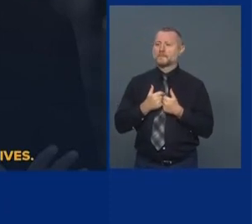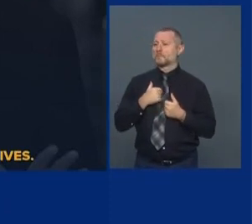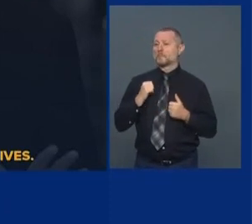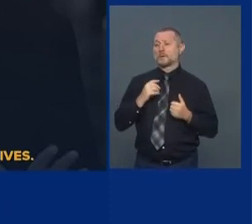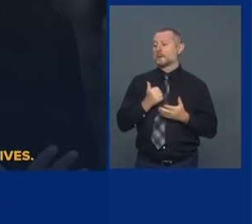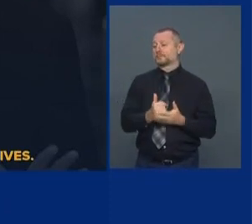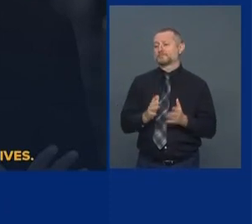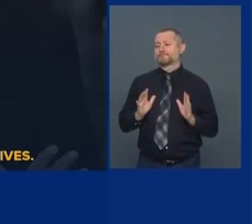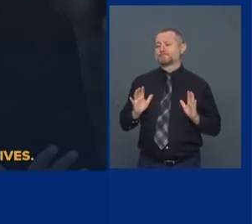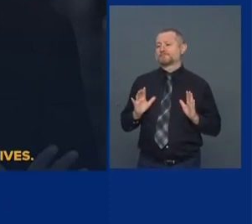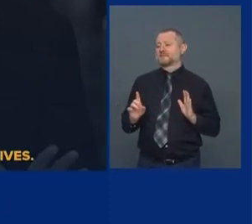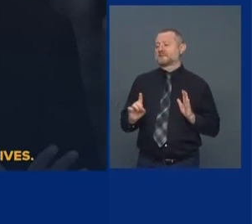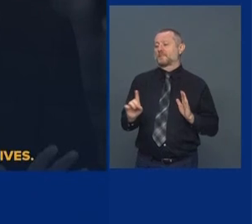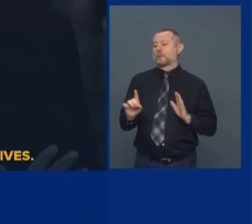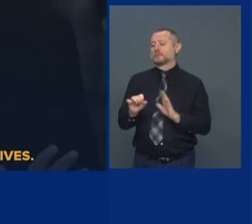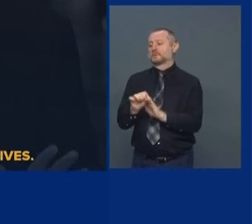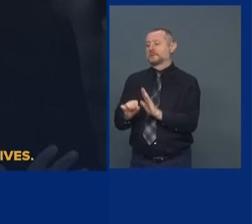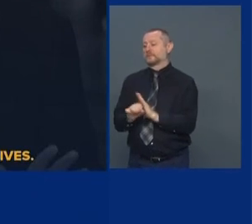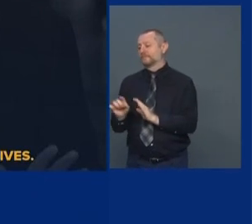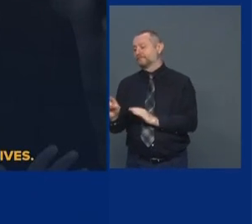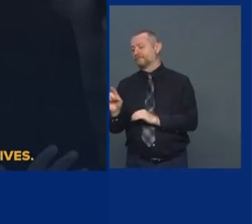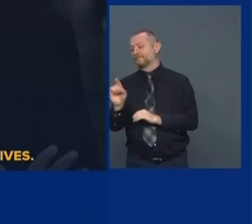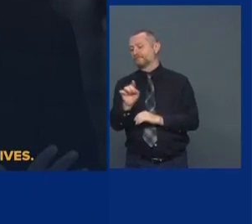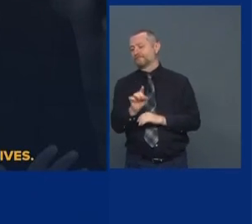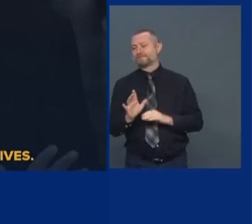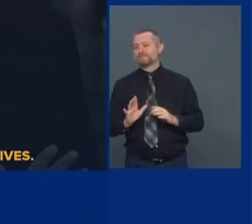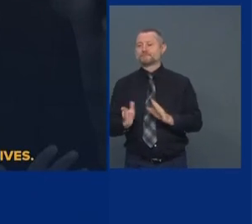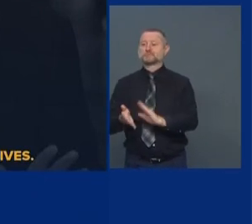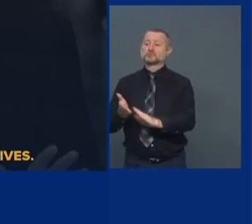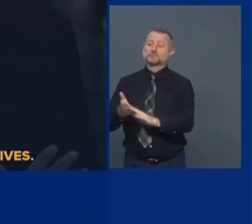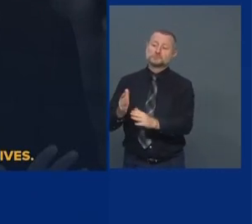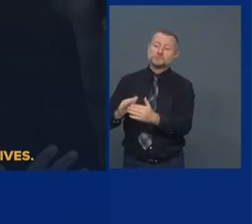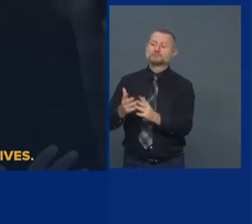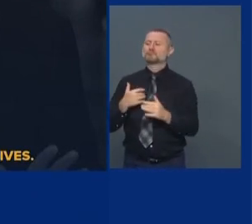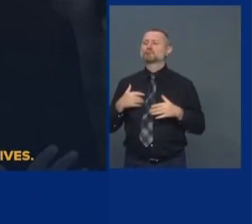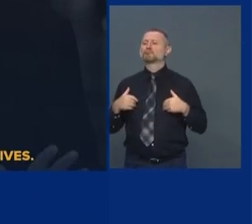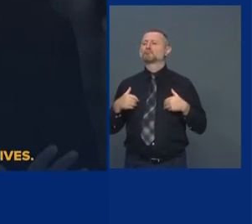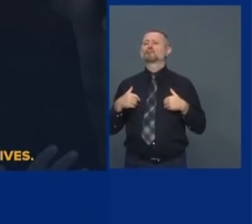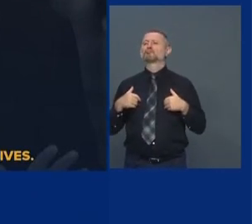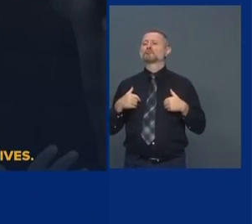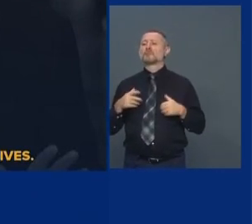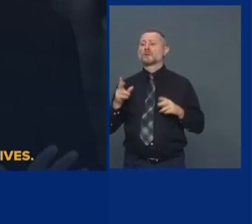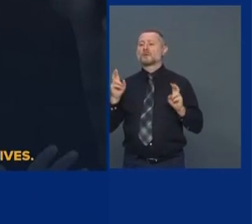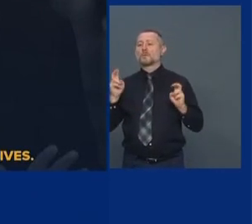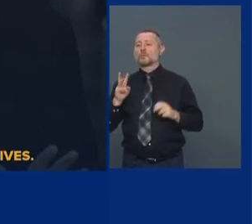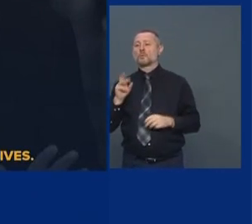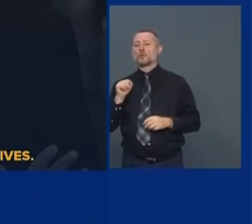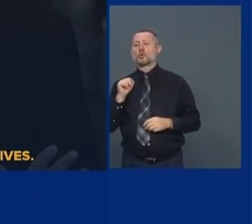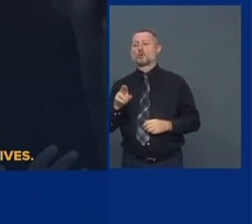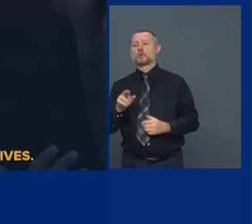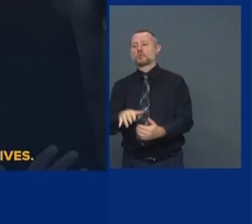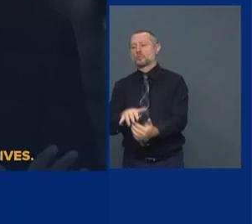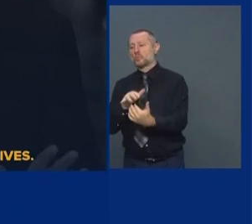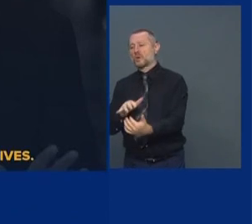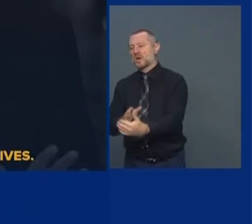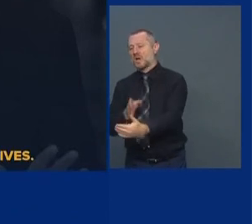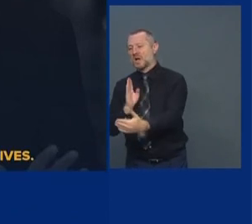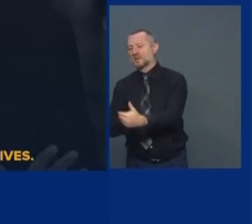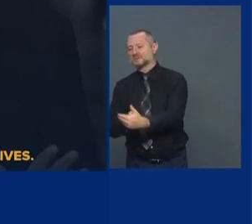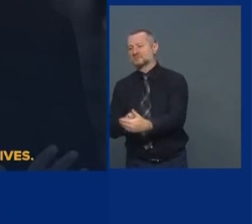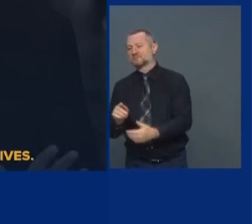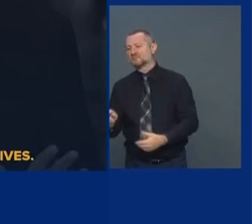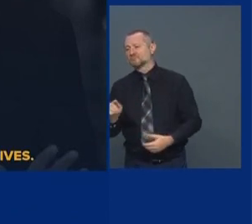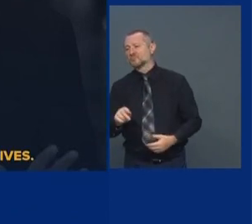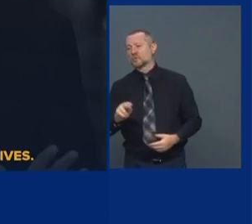They don't want to help democratic cities. Right? This is a war on cities. New York City,